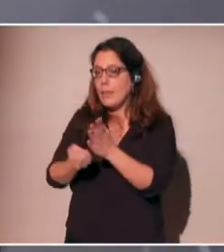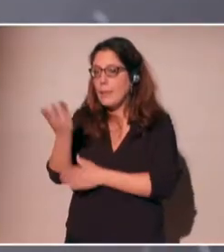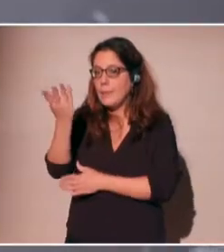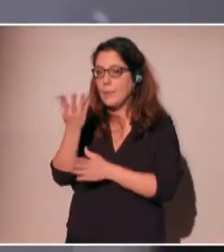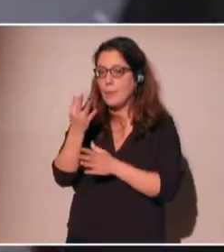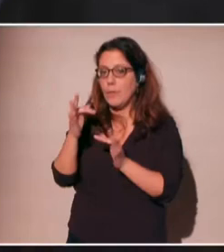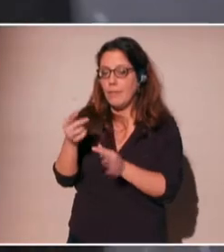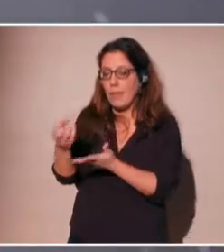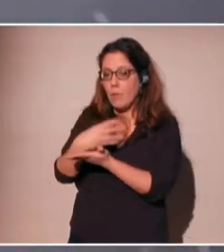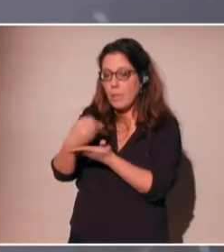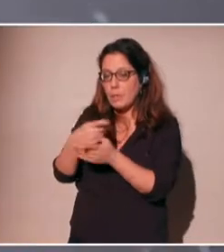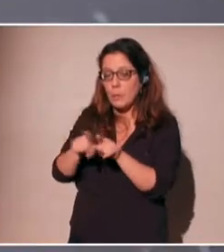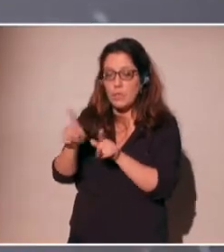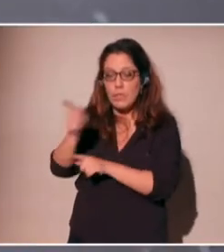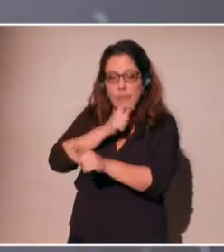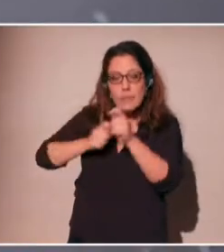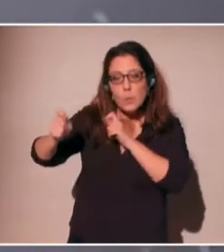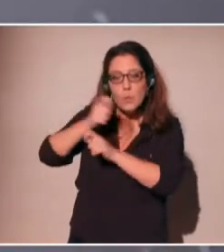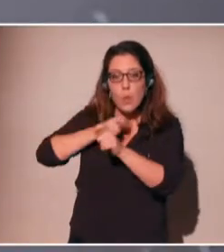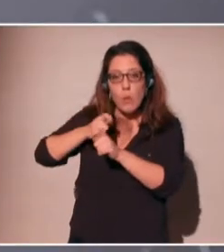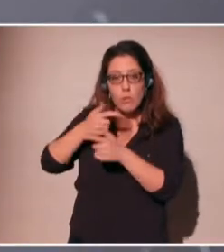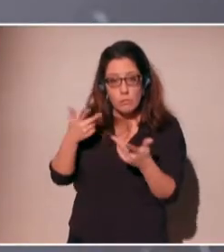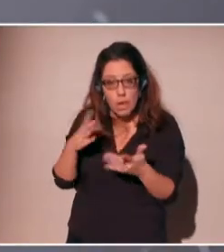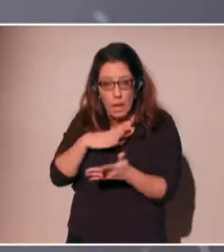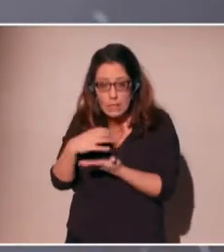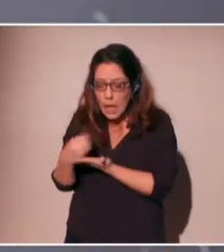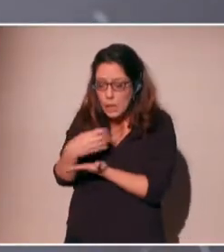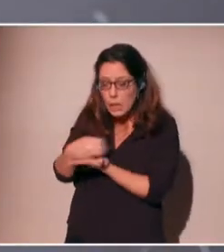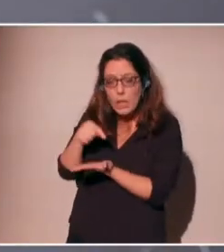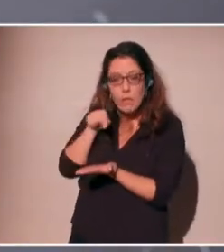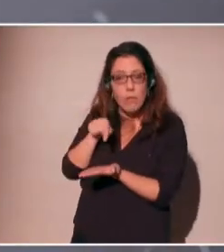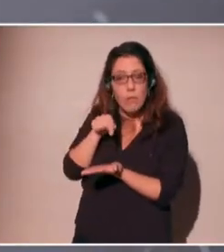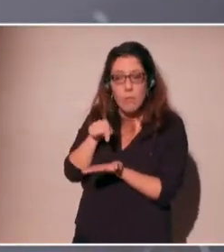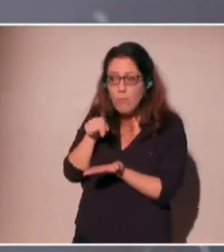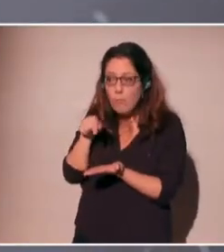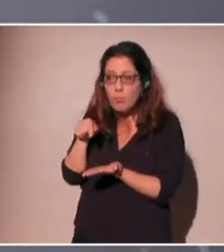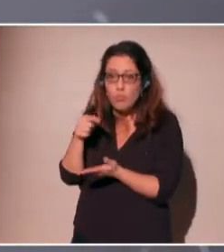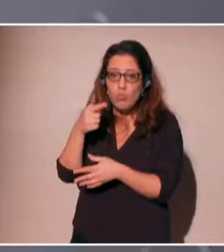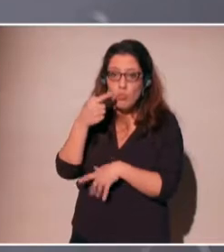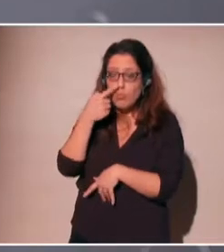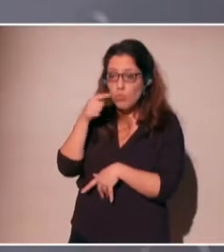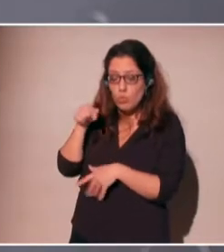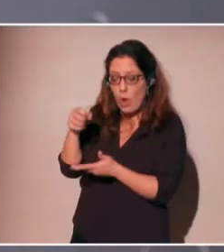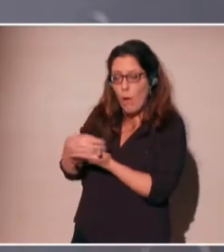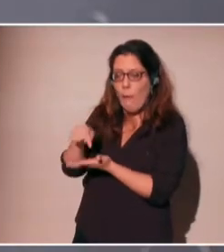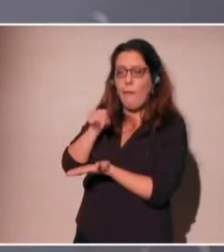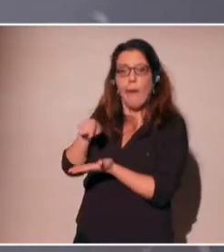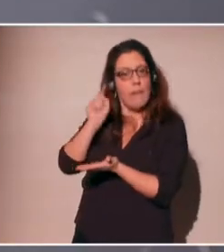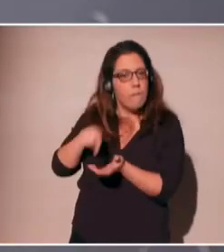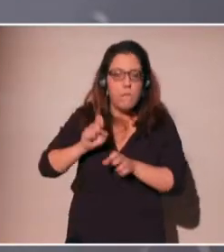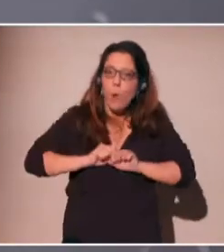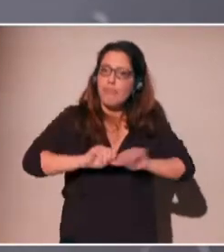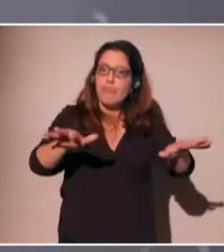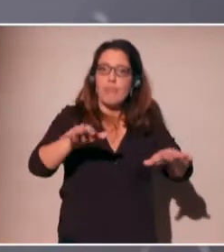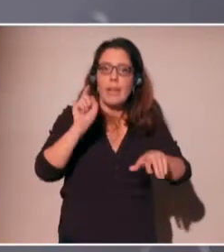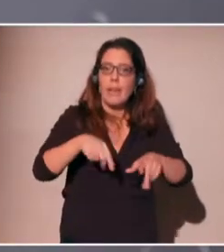And in the months to come, that's going to be a major subject that we're going to be discussing. That is, is there data